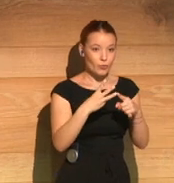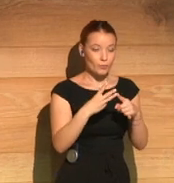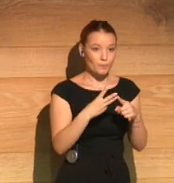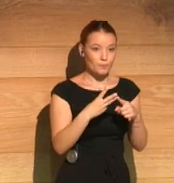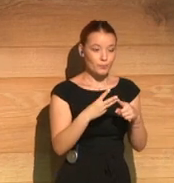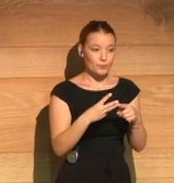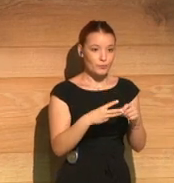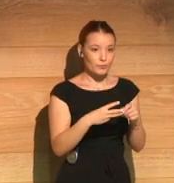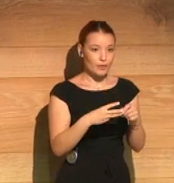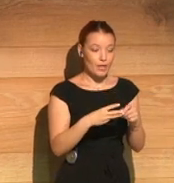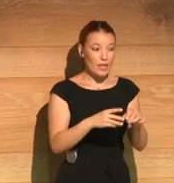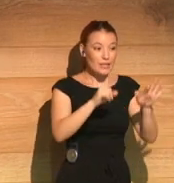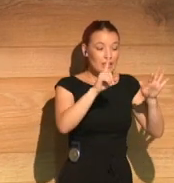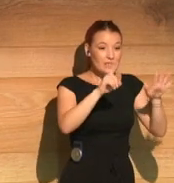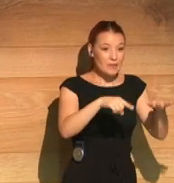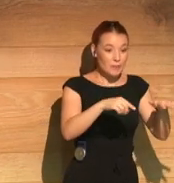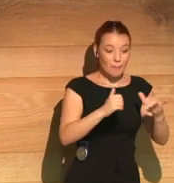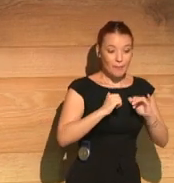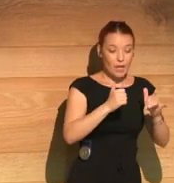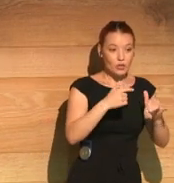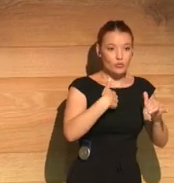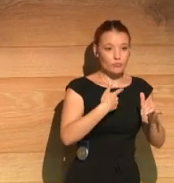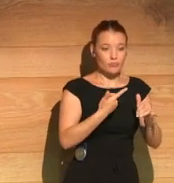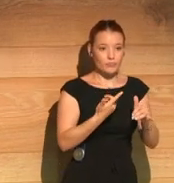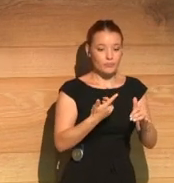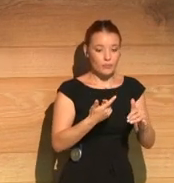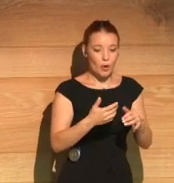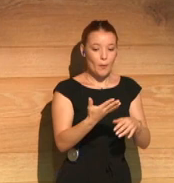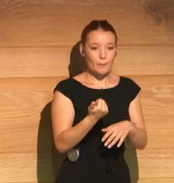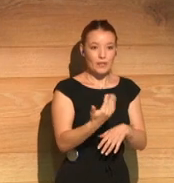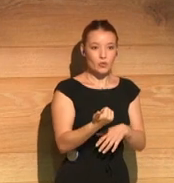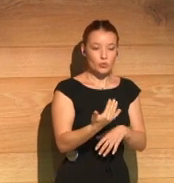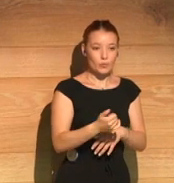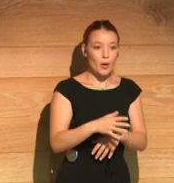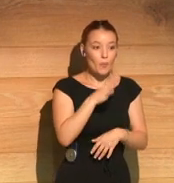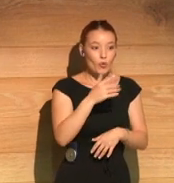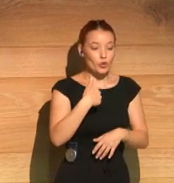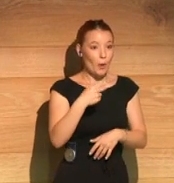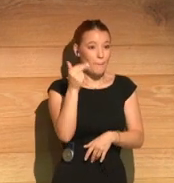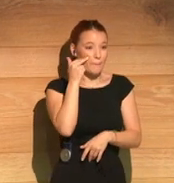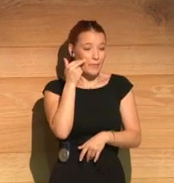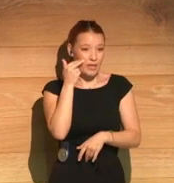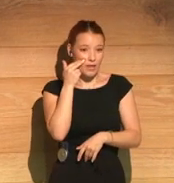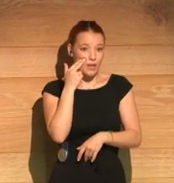Now, lastly, the first six months, I was in my bedroom having a wank.